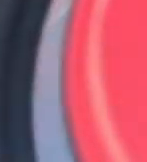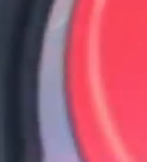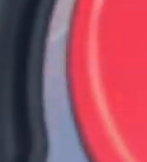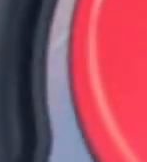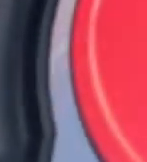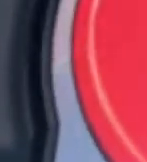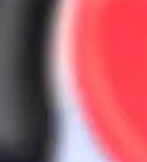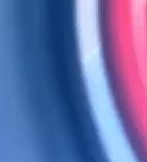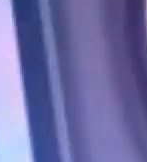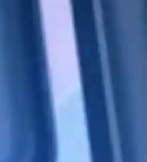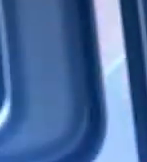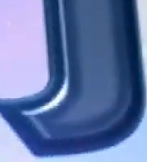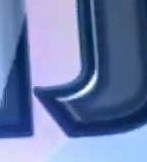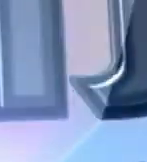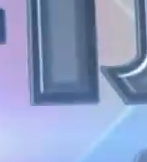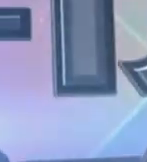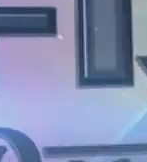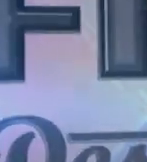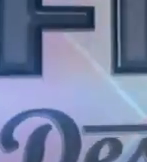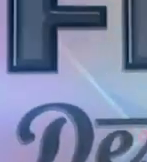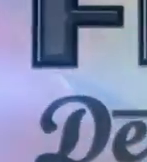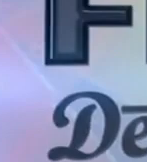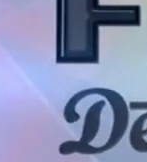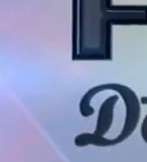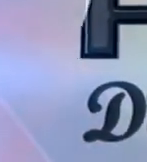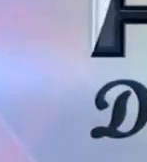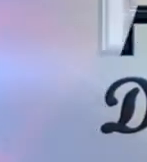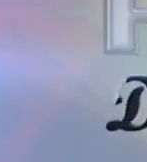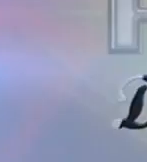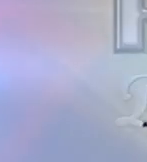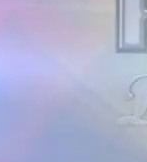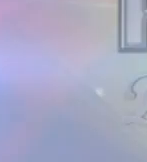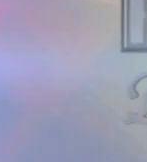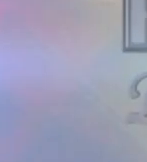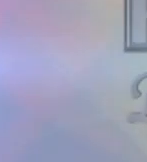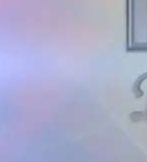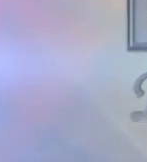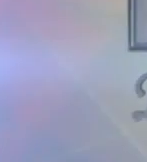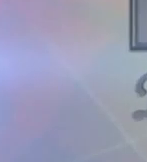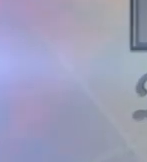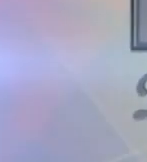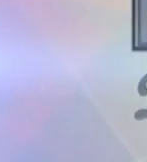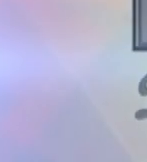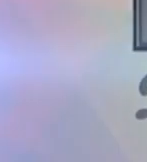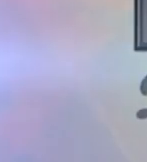really like Fiji 2.